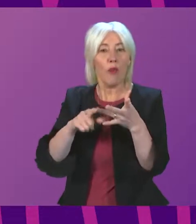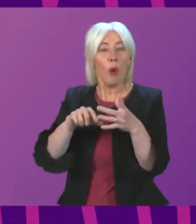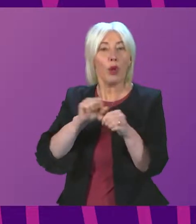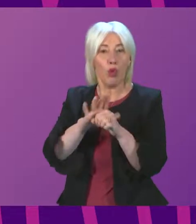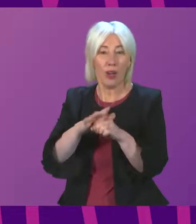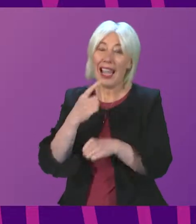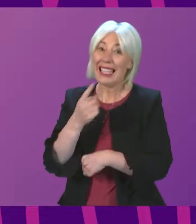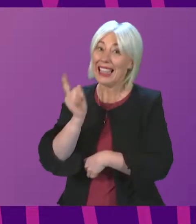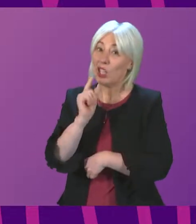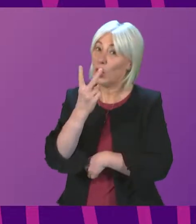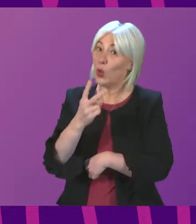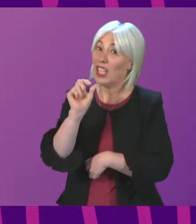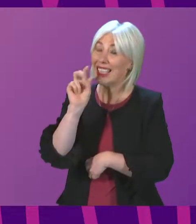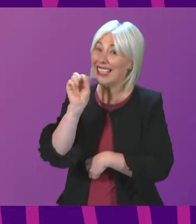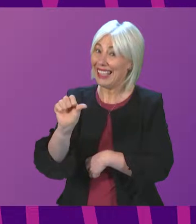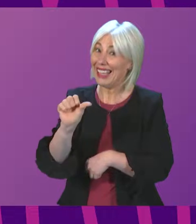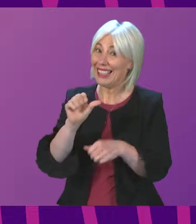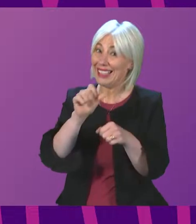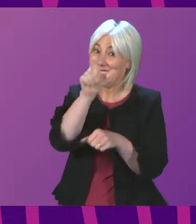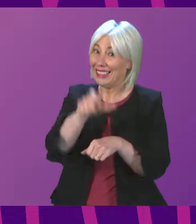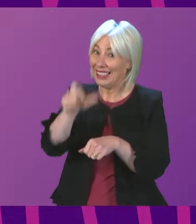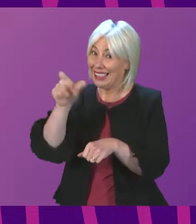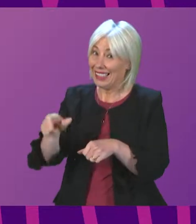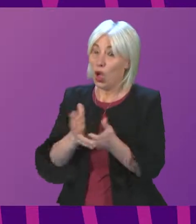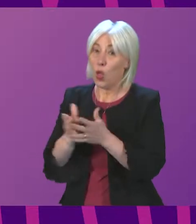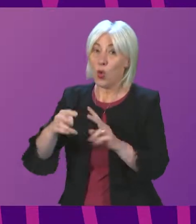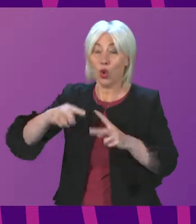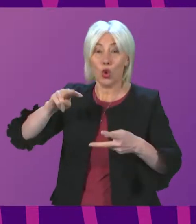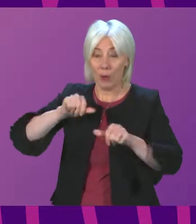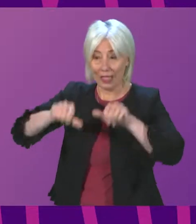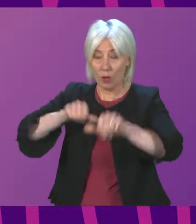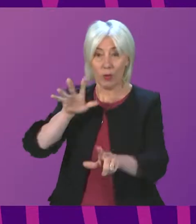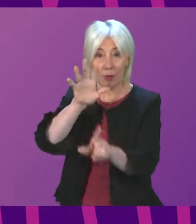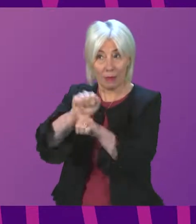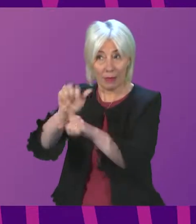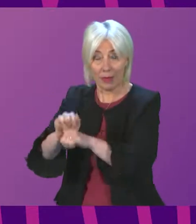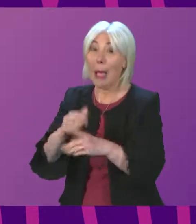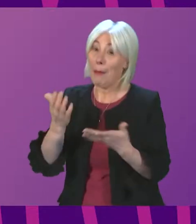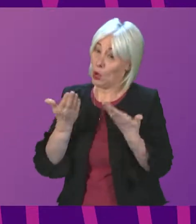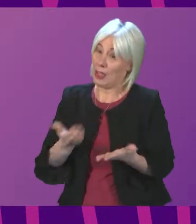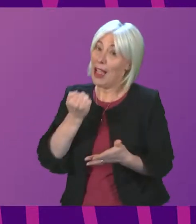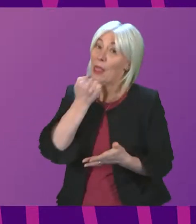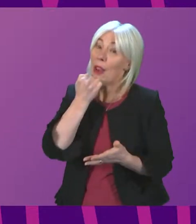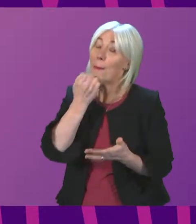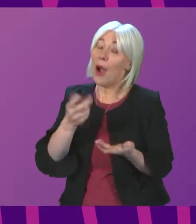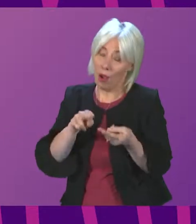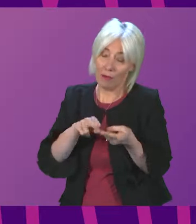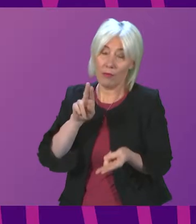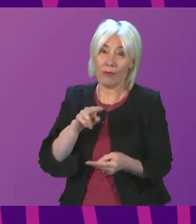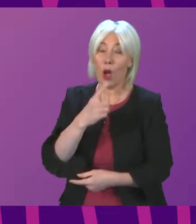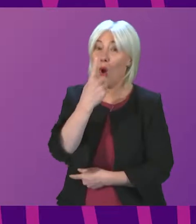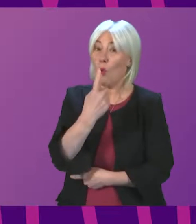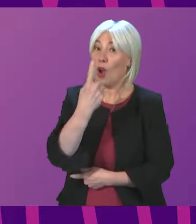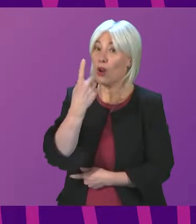cases of this subtype confirmed in Scotland through genomic sequencing. I can report today that the number of confirmed cases has now risen to